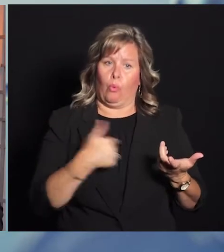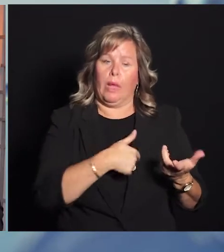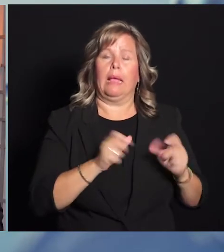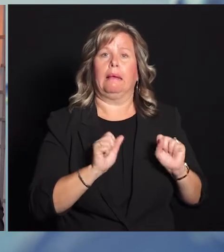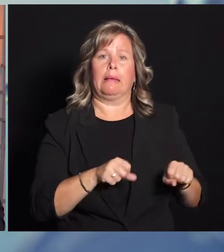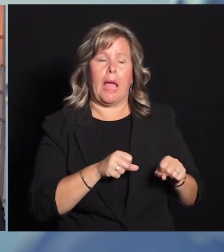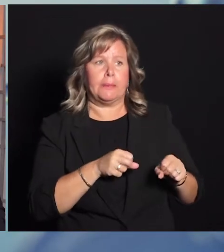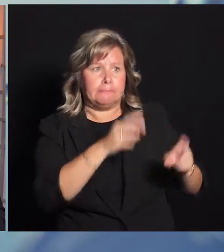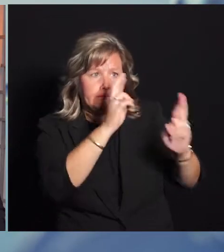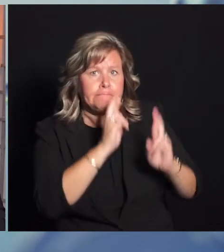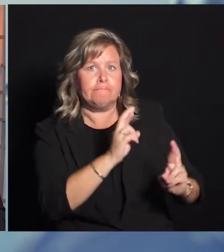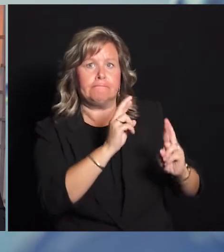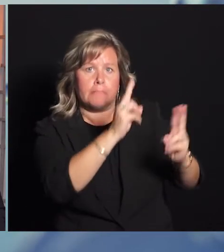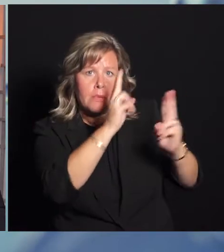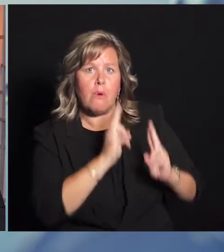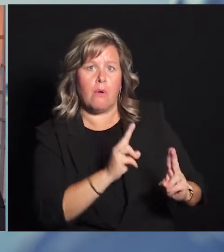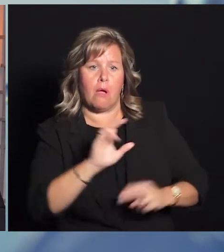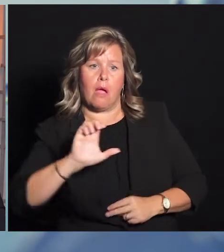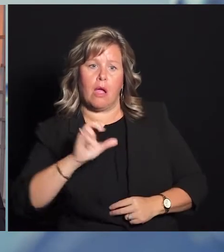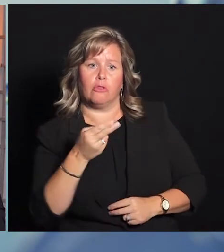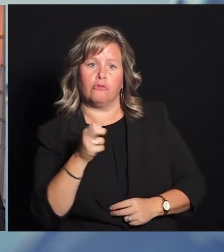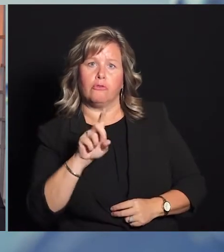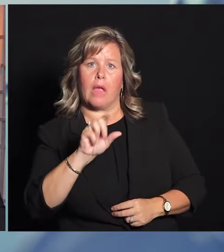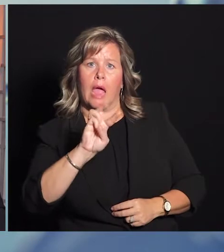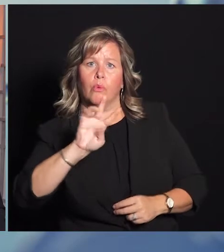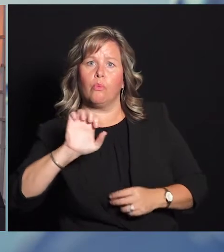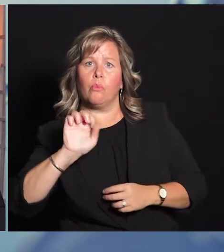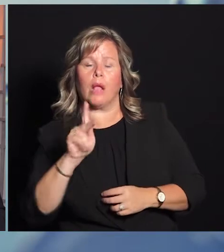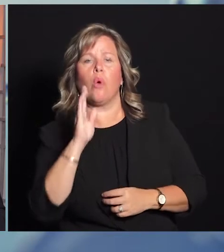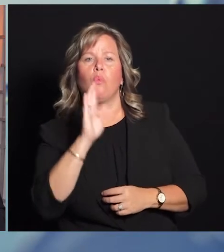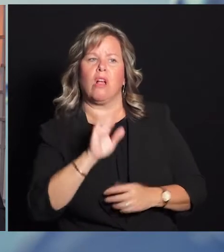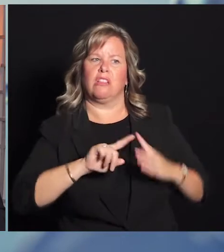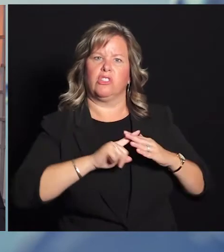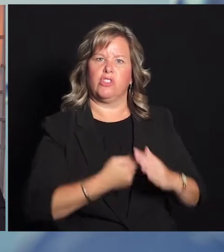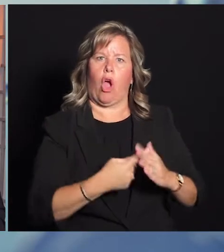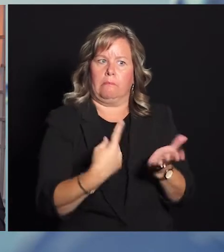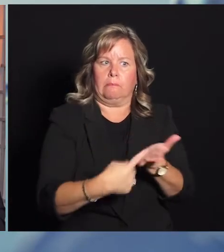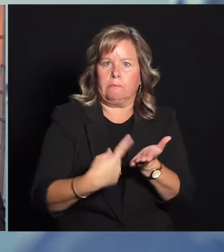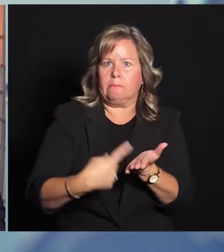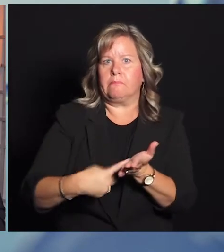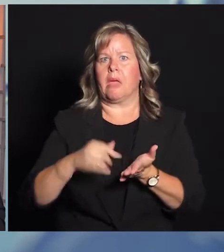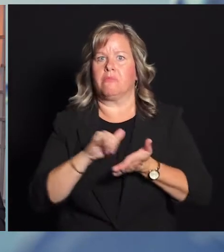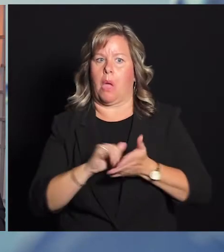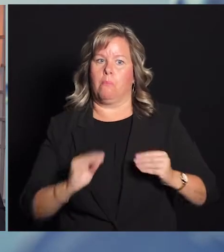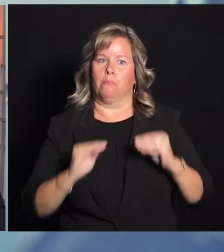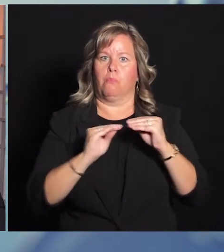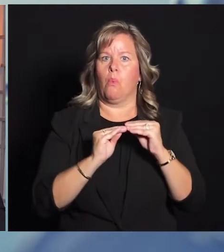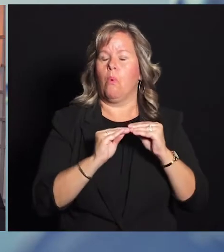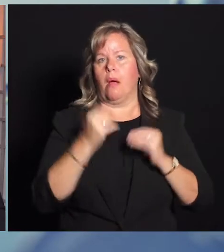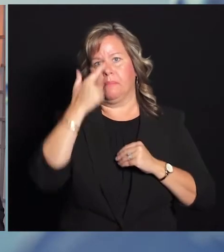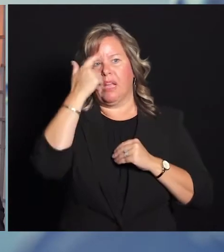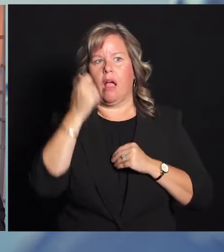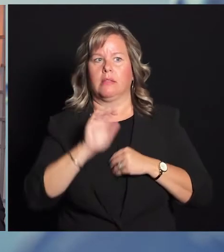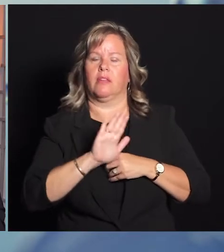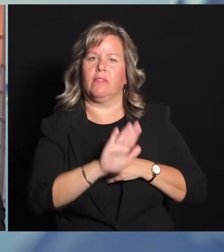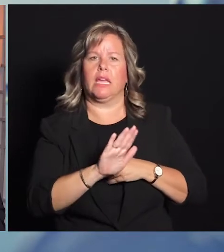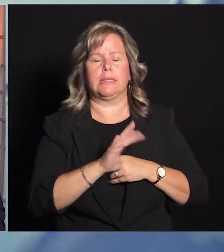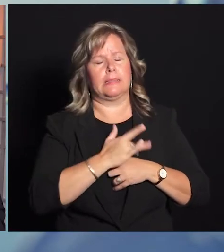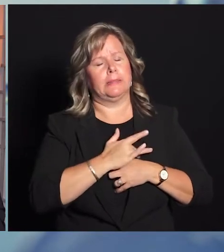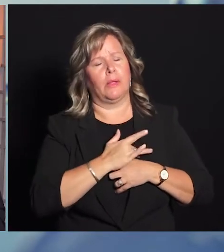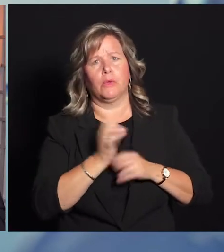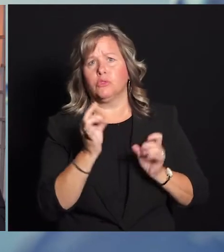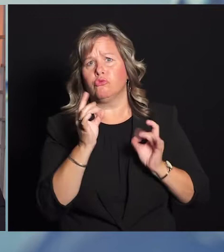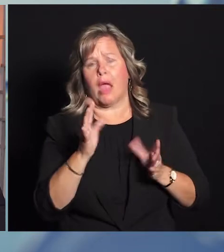that part of his legacy will be that we started talking about colorectal cancer because of his tragic